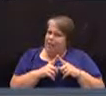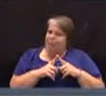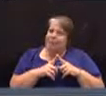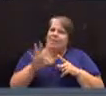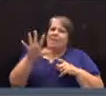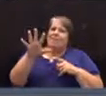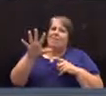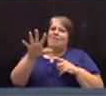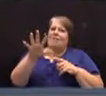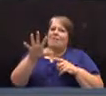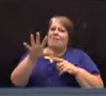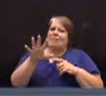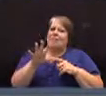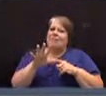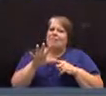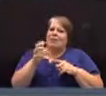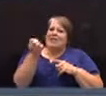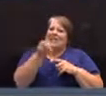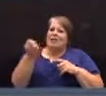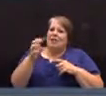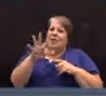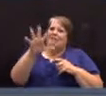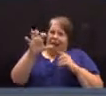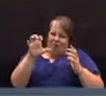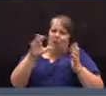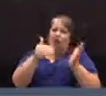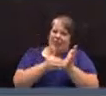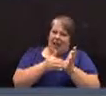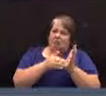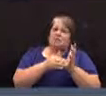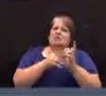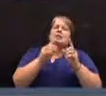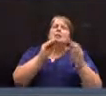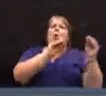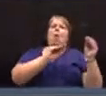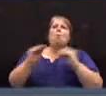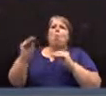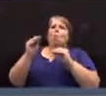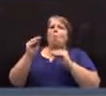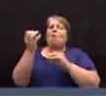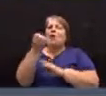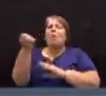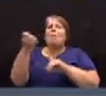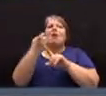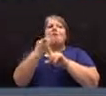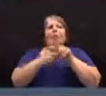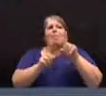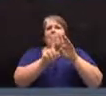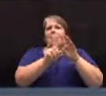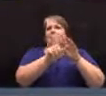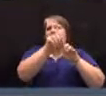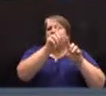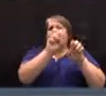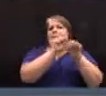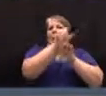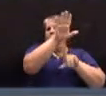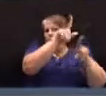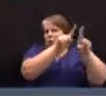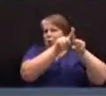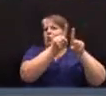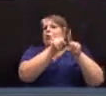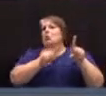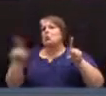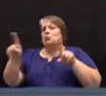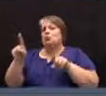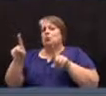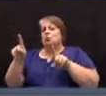from Wontostigate to the ski jump and the smokestack there at the